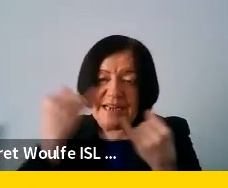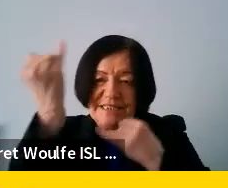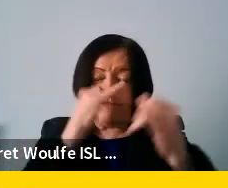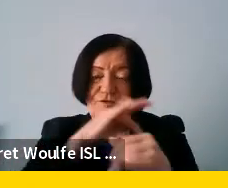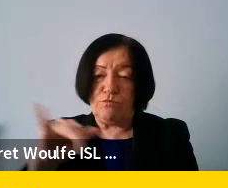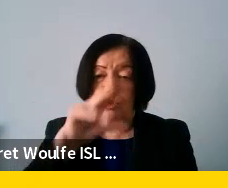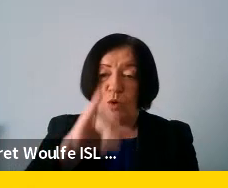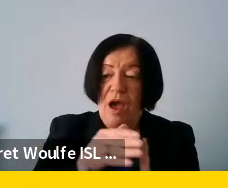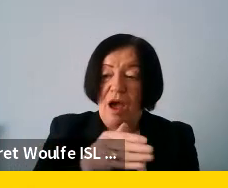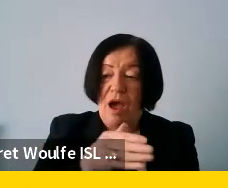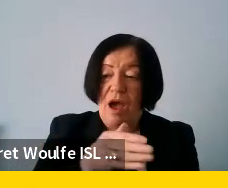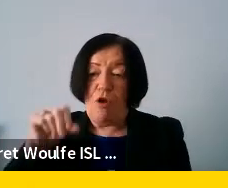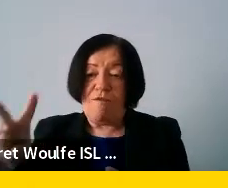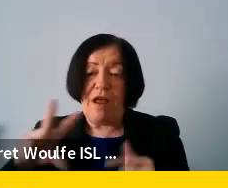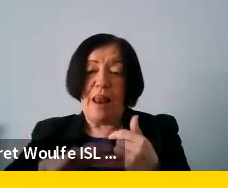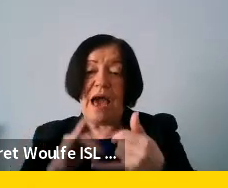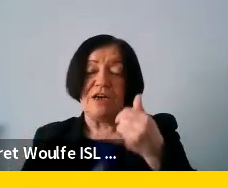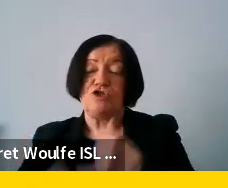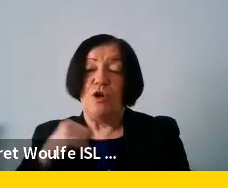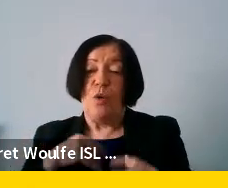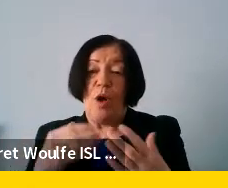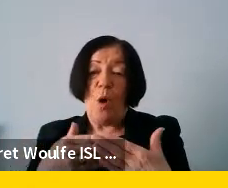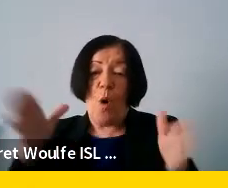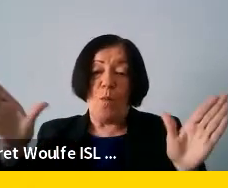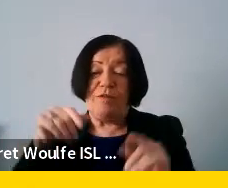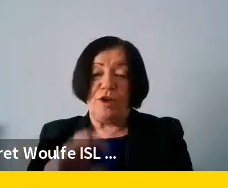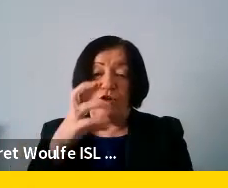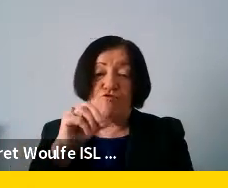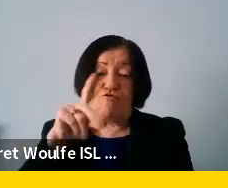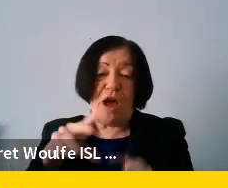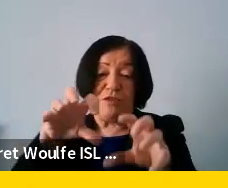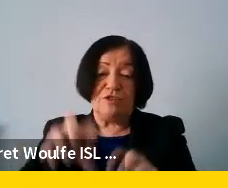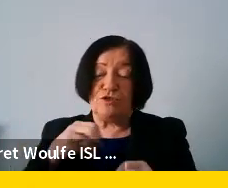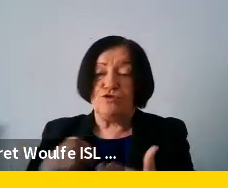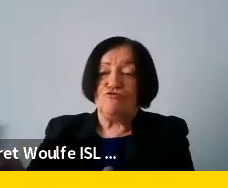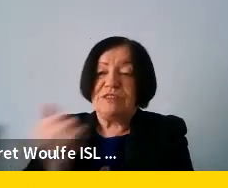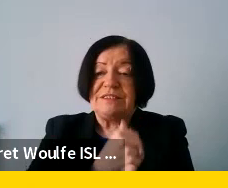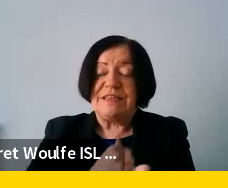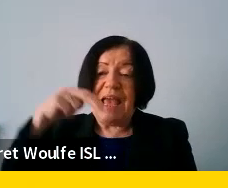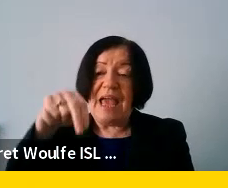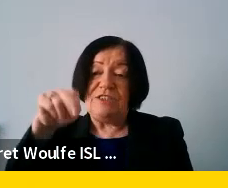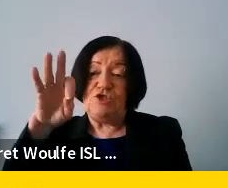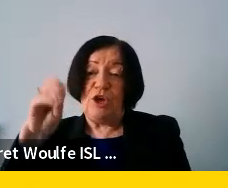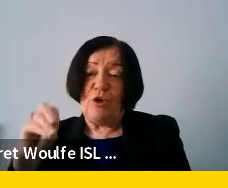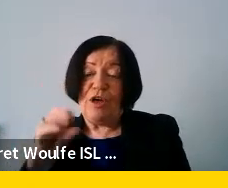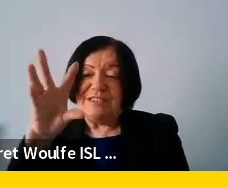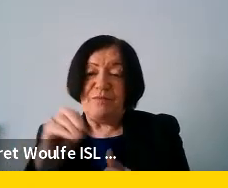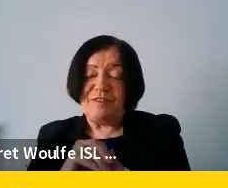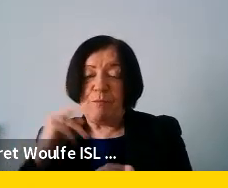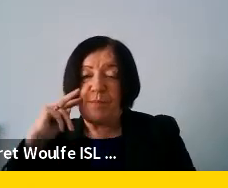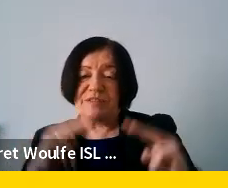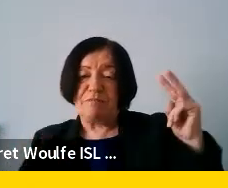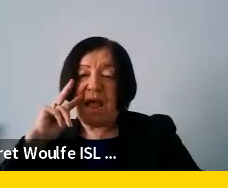july to november last year we opened up this crowdsourcing to receive ngos specifically perspectives